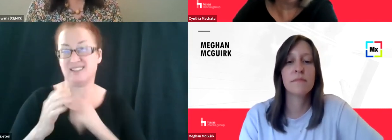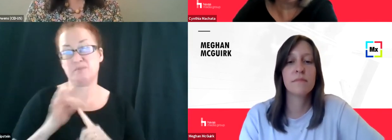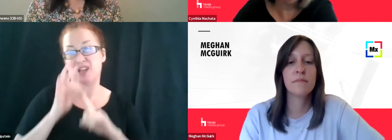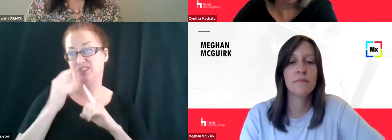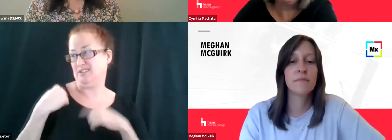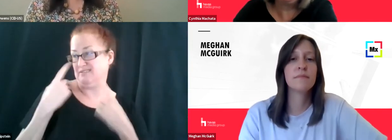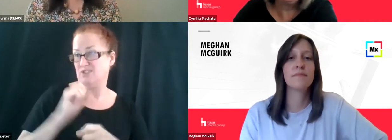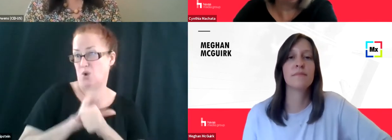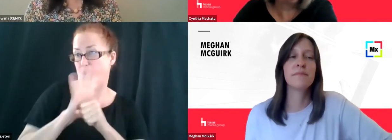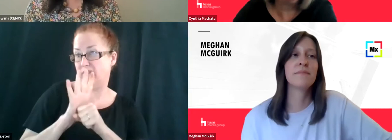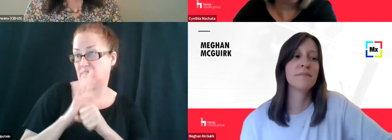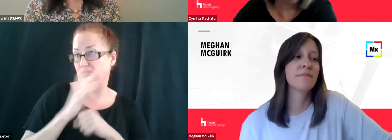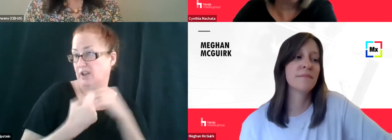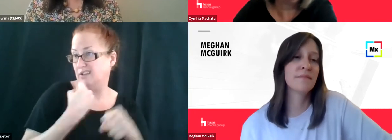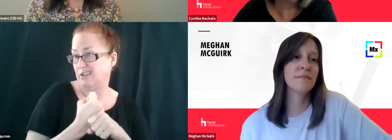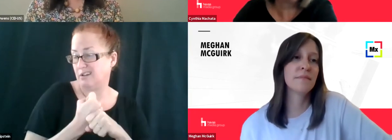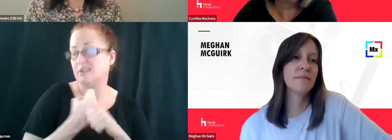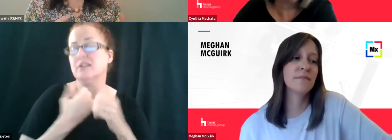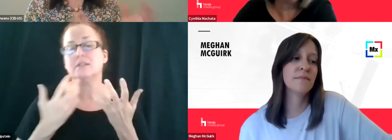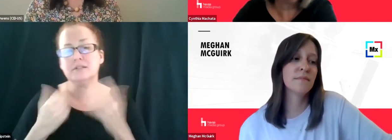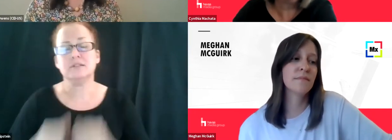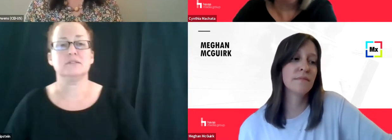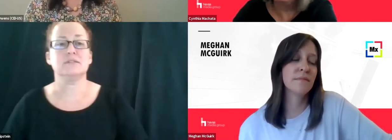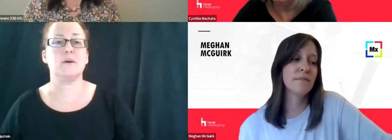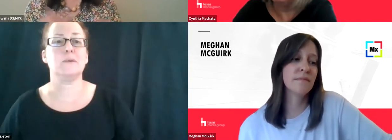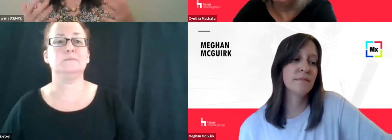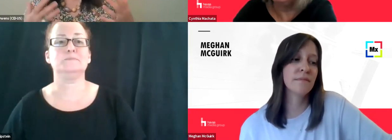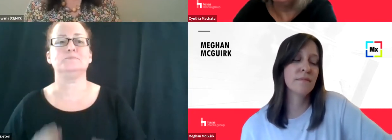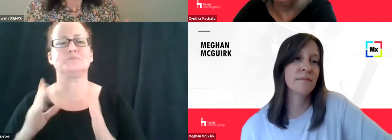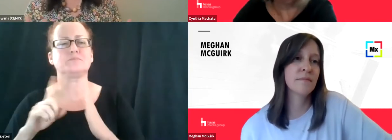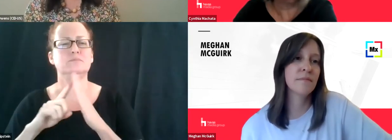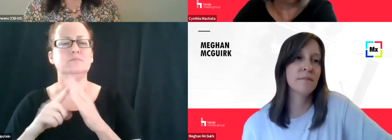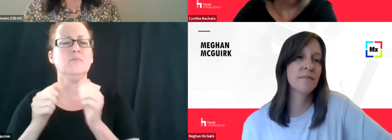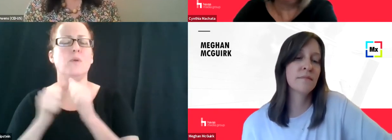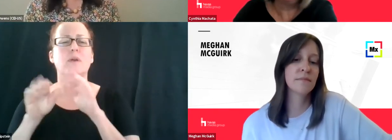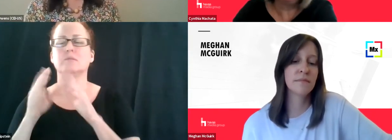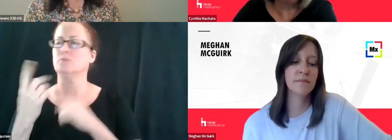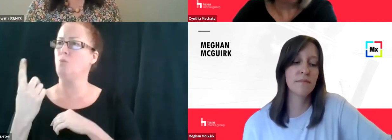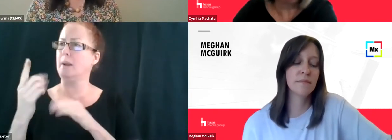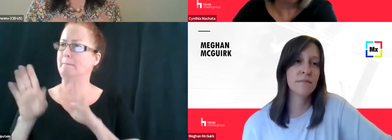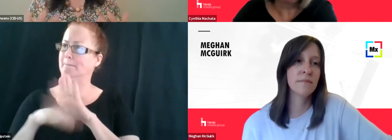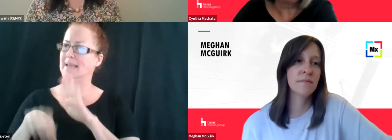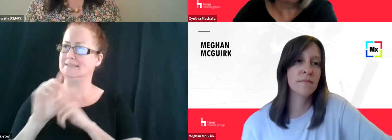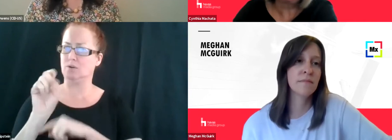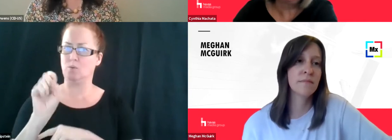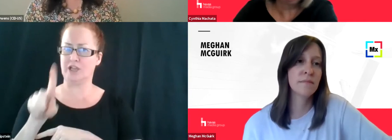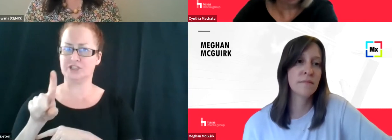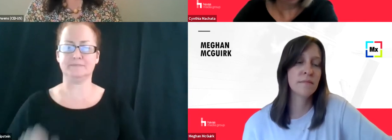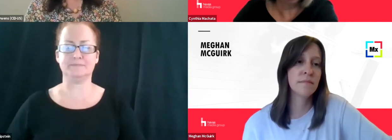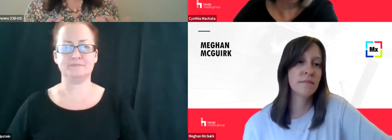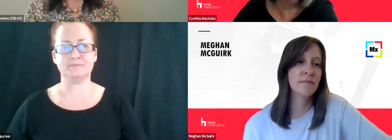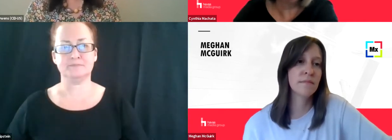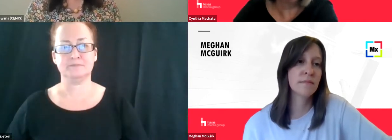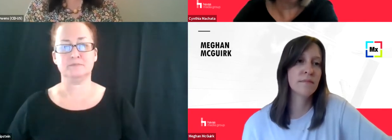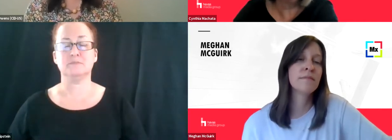it. So I want to first start with a very basic question because when, in our work, when we go into